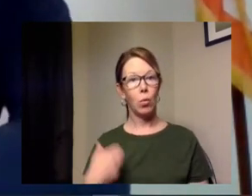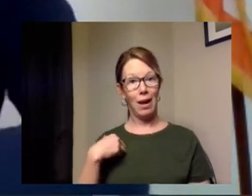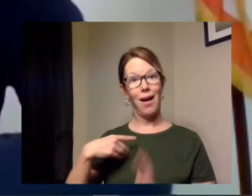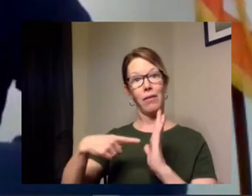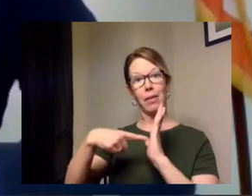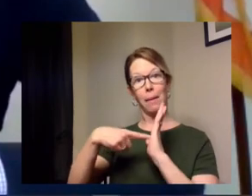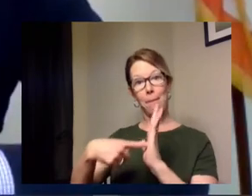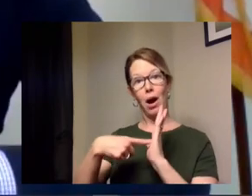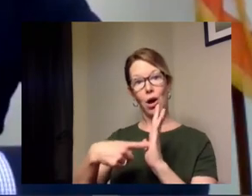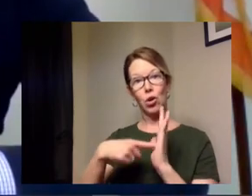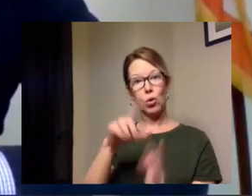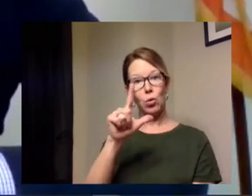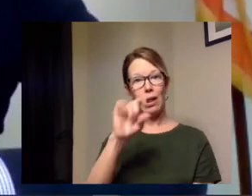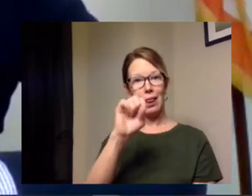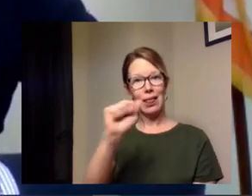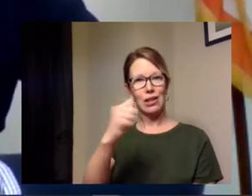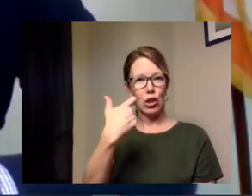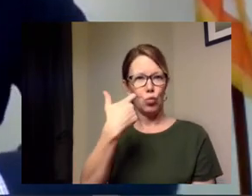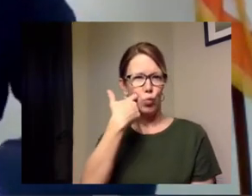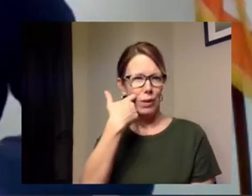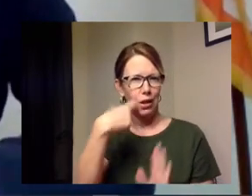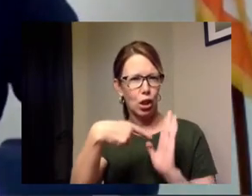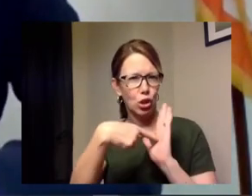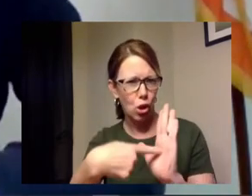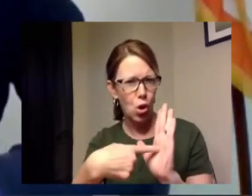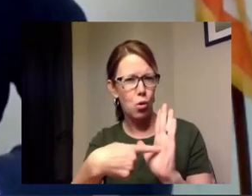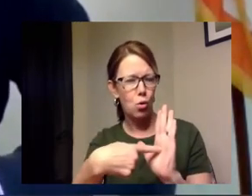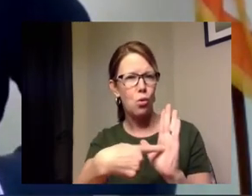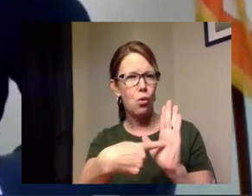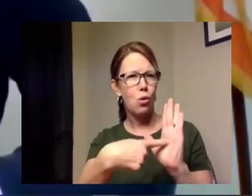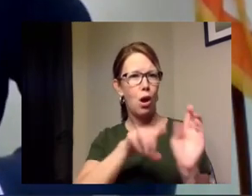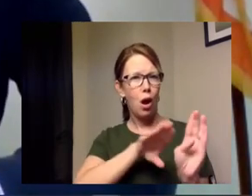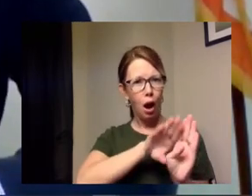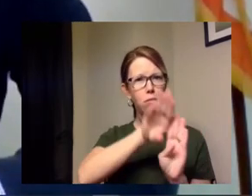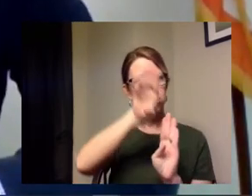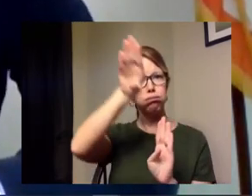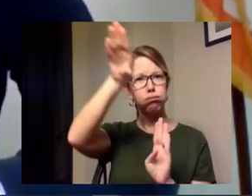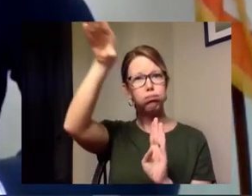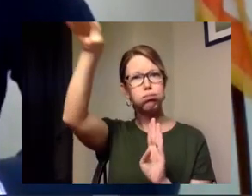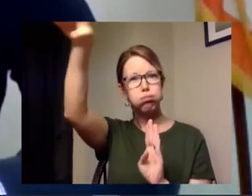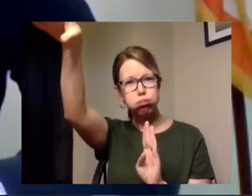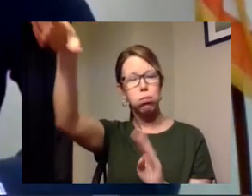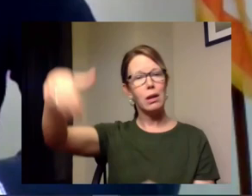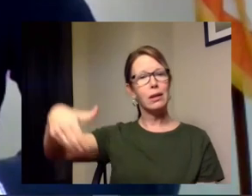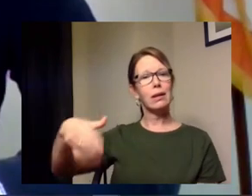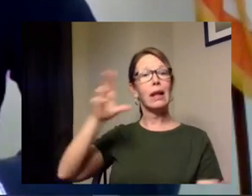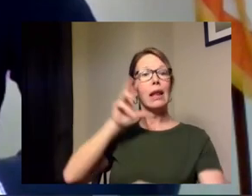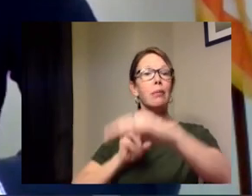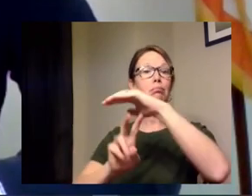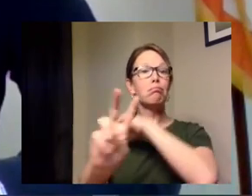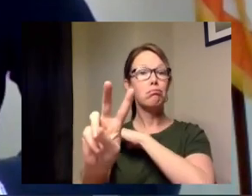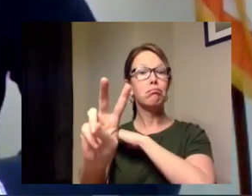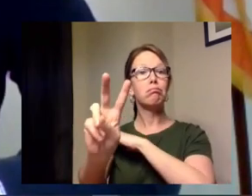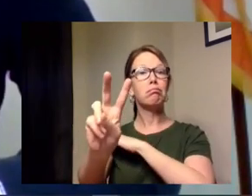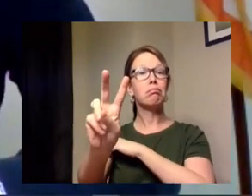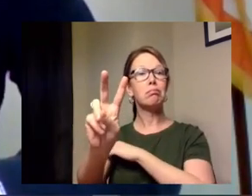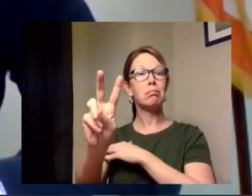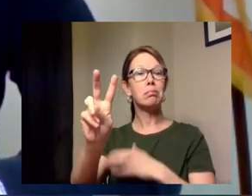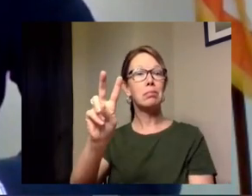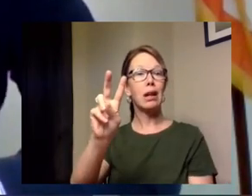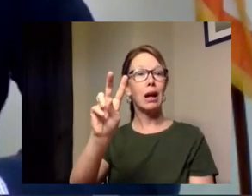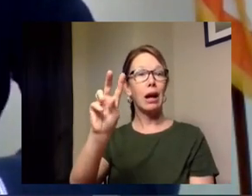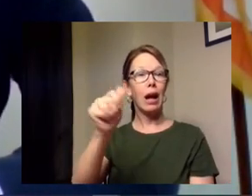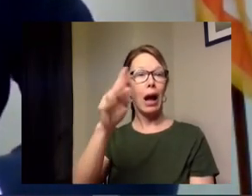lisa presented on and the model has projects a peak uh sometime around april